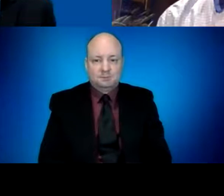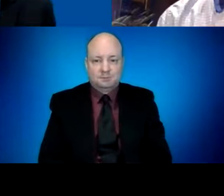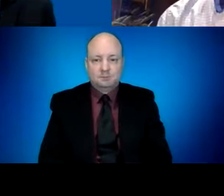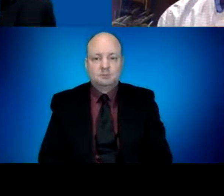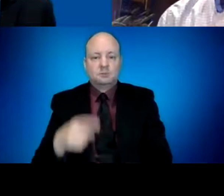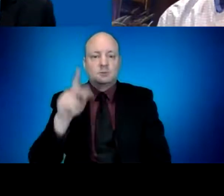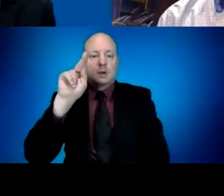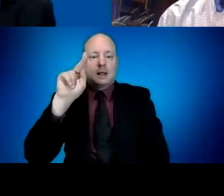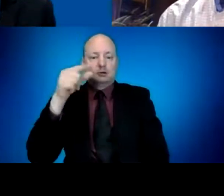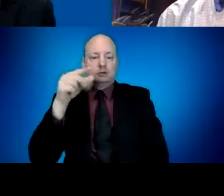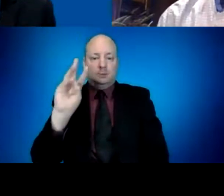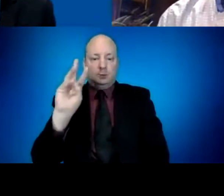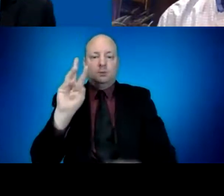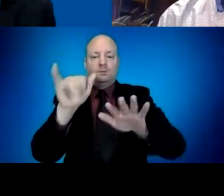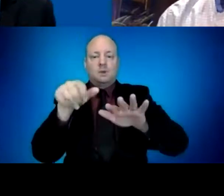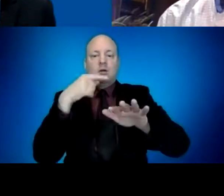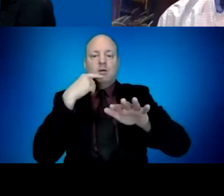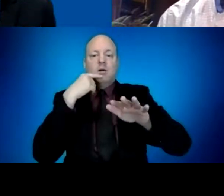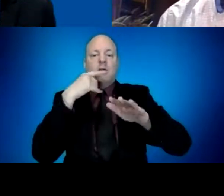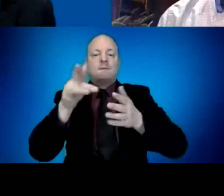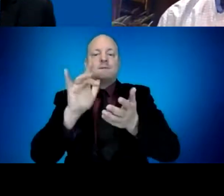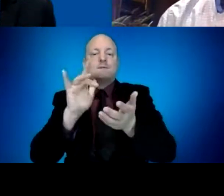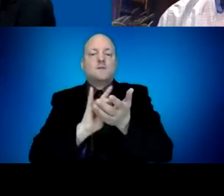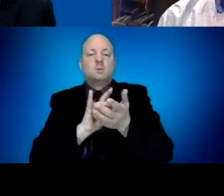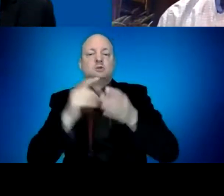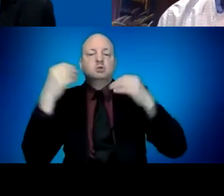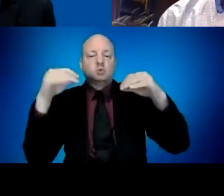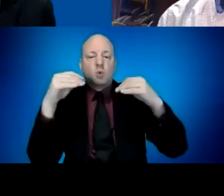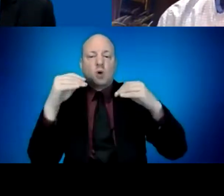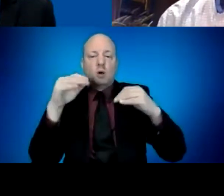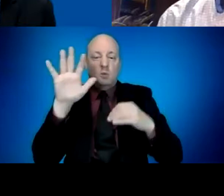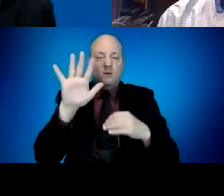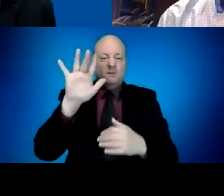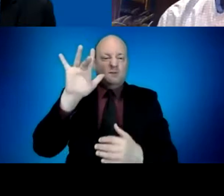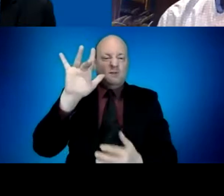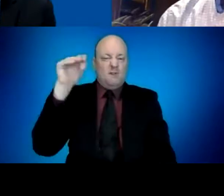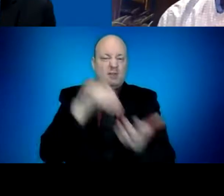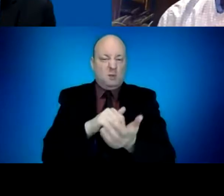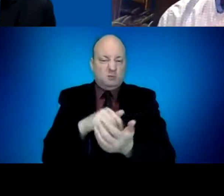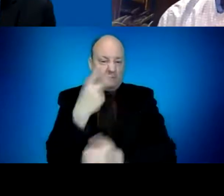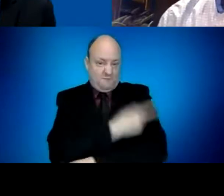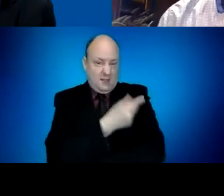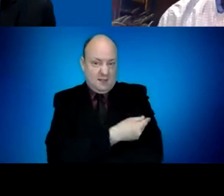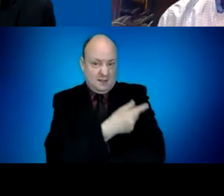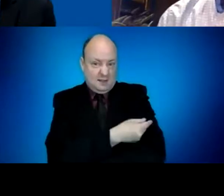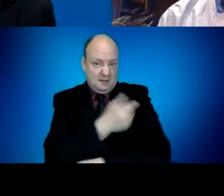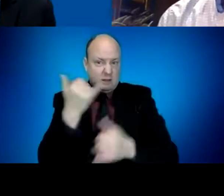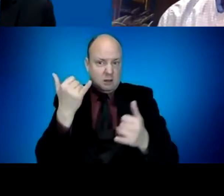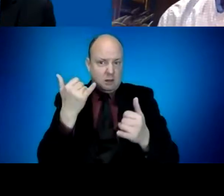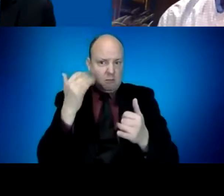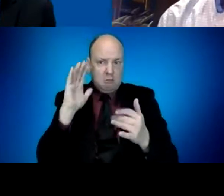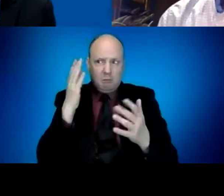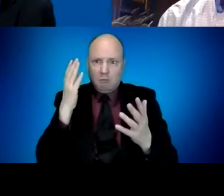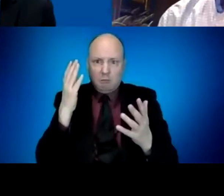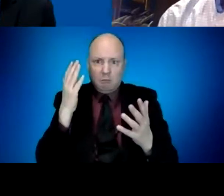program. know 25,000 doses per week is the lost distribution potential there. Do we know why more locations are not signed on? What's the disconnect